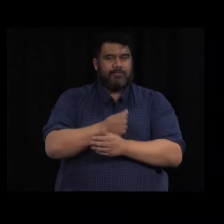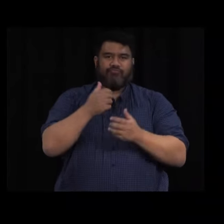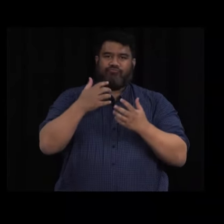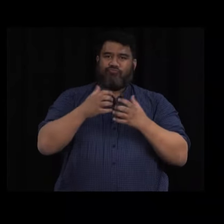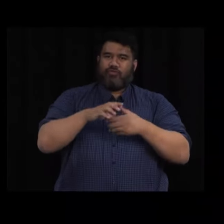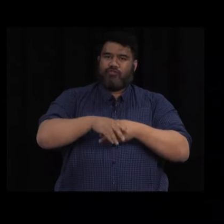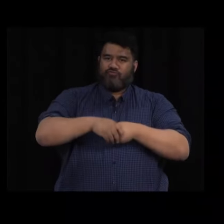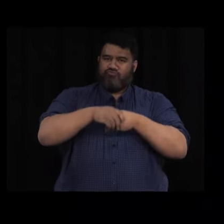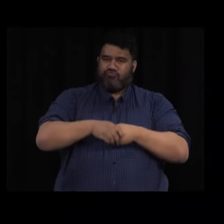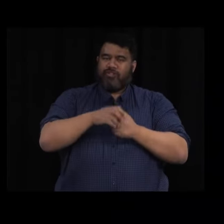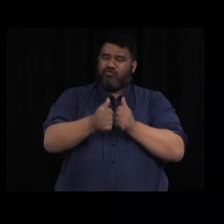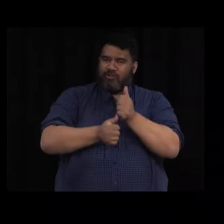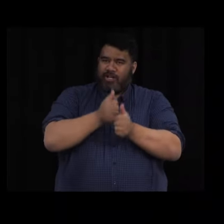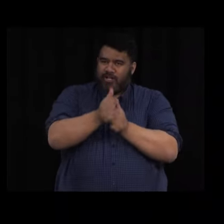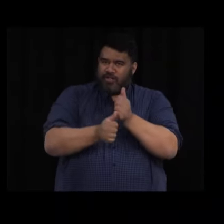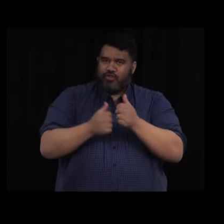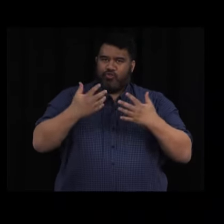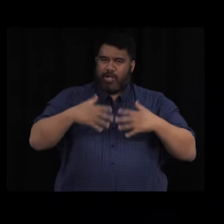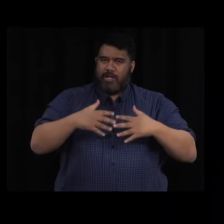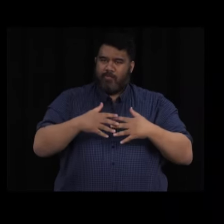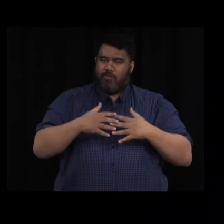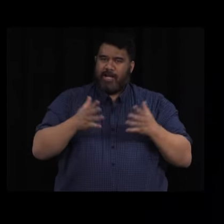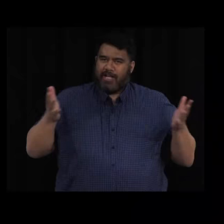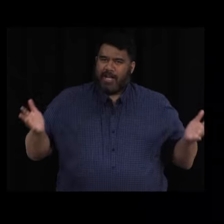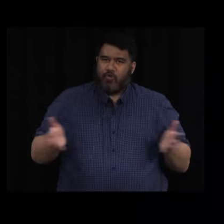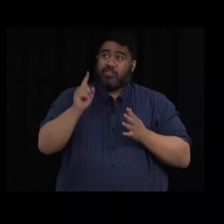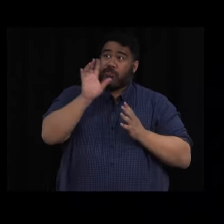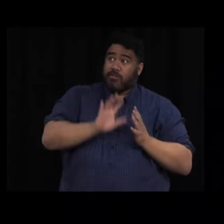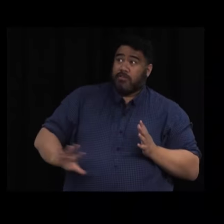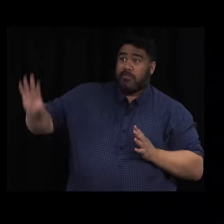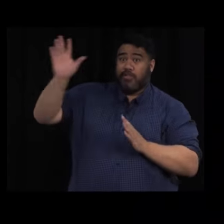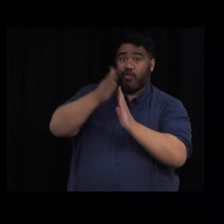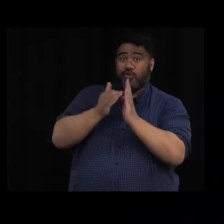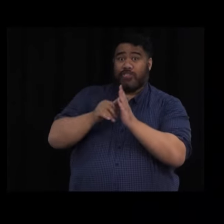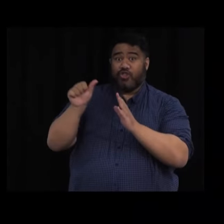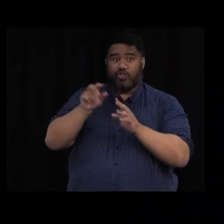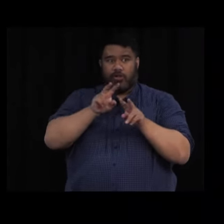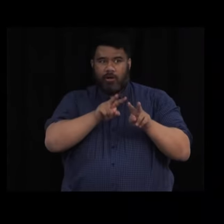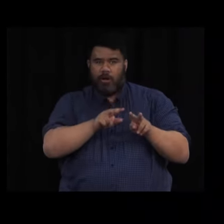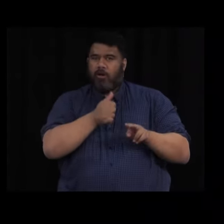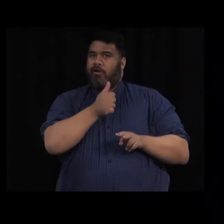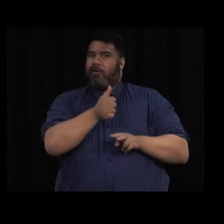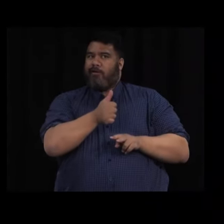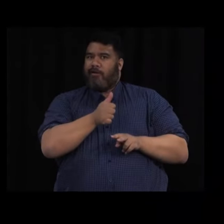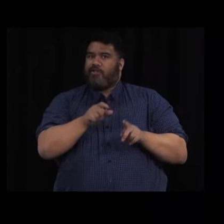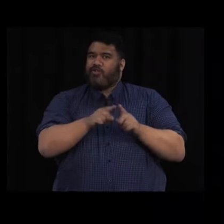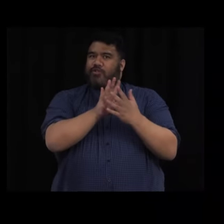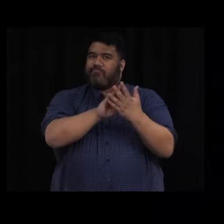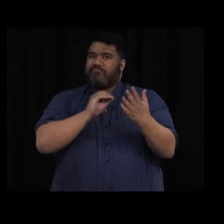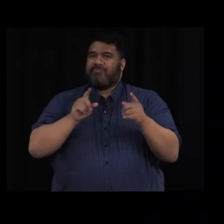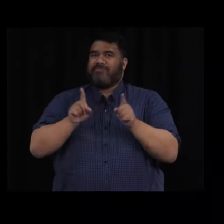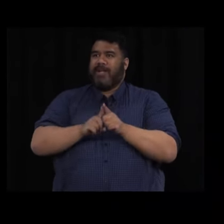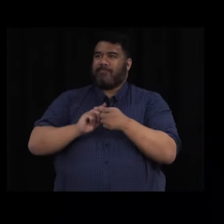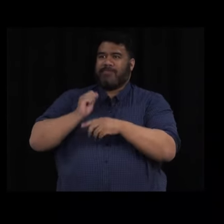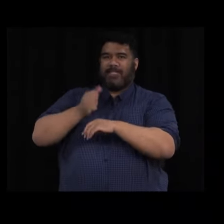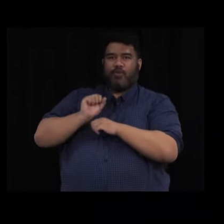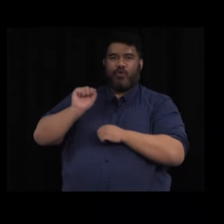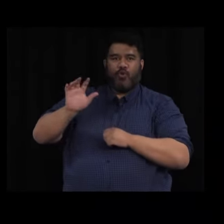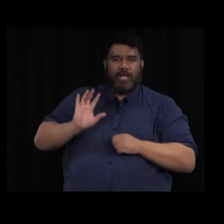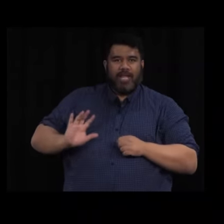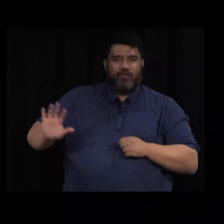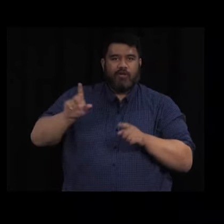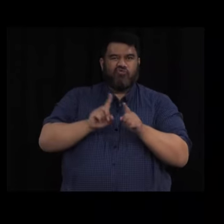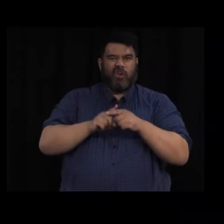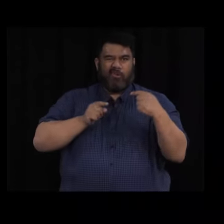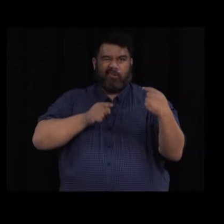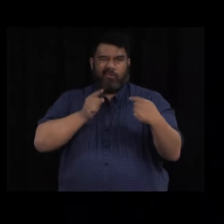Canterbury, and I'm sure other provinces around the country will recognise this as an opportunity to take it to Canterbury and beat them there